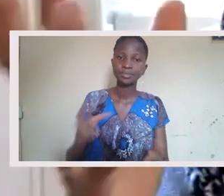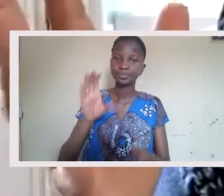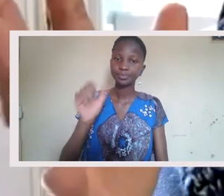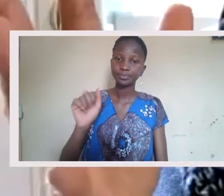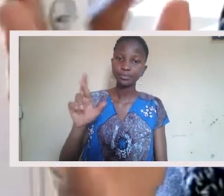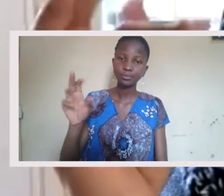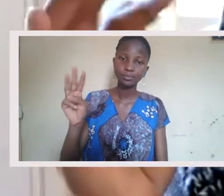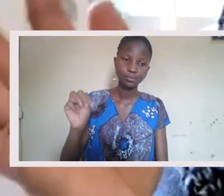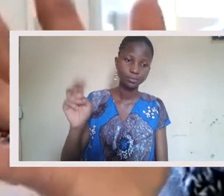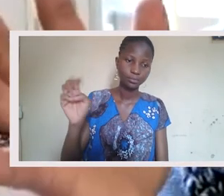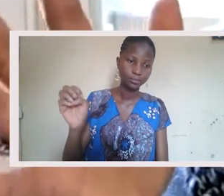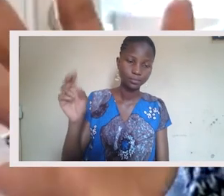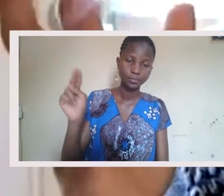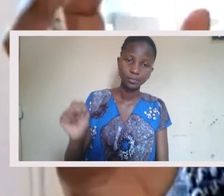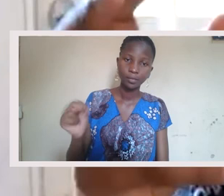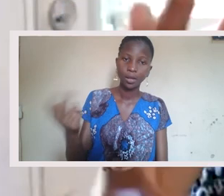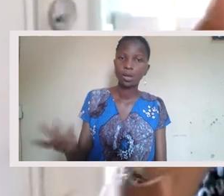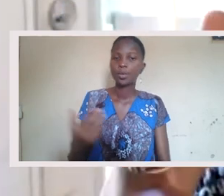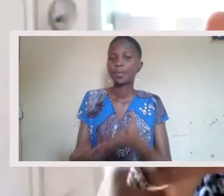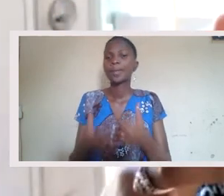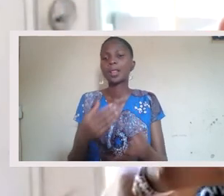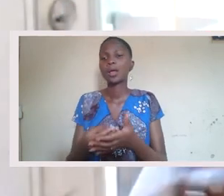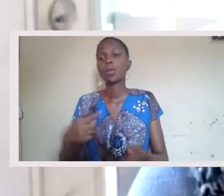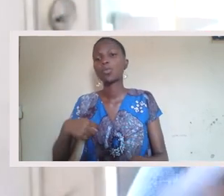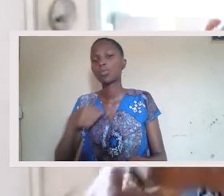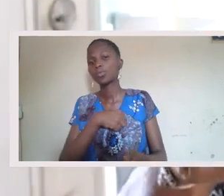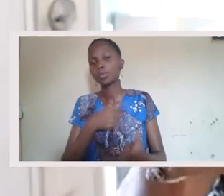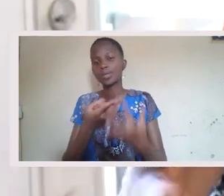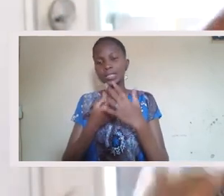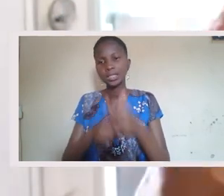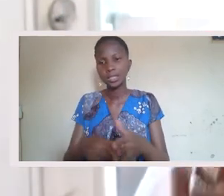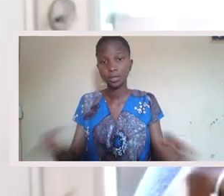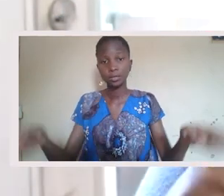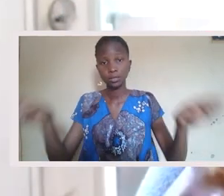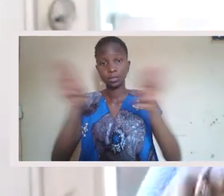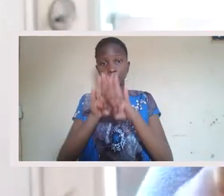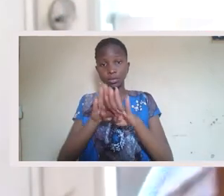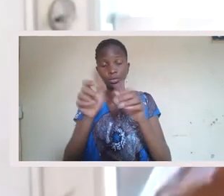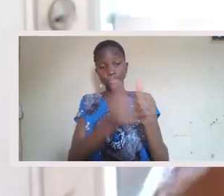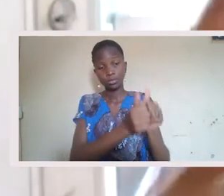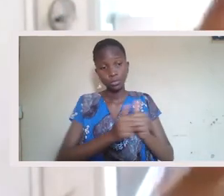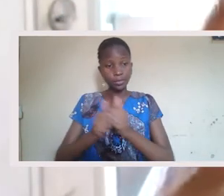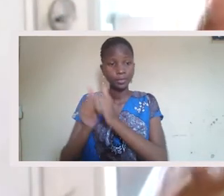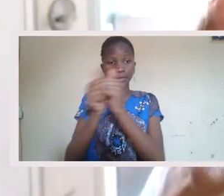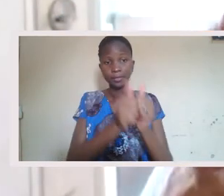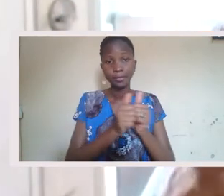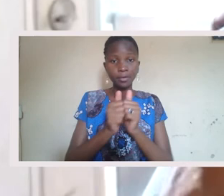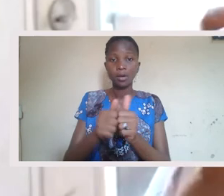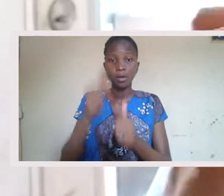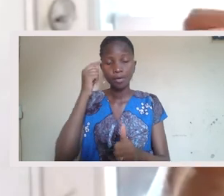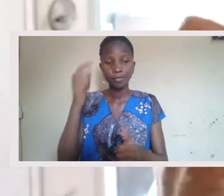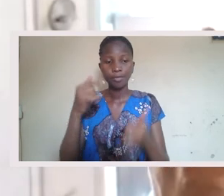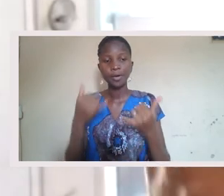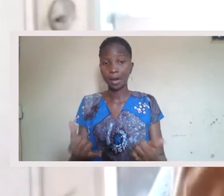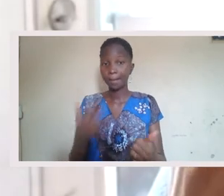I mean, and Carmen, even just as we begin to close this space together, if we imagine that even for this moment, and I think it was